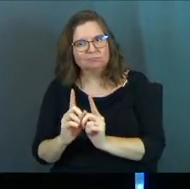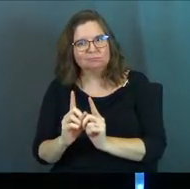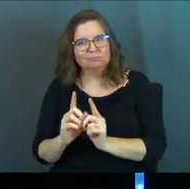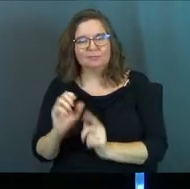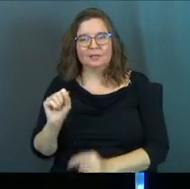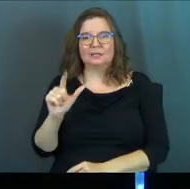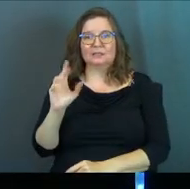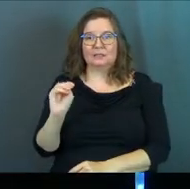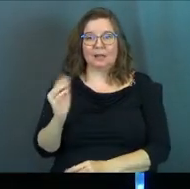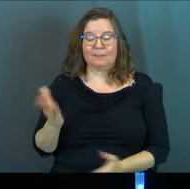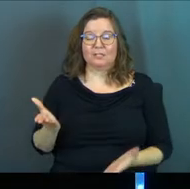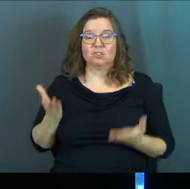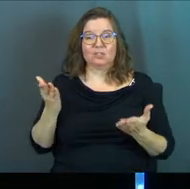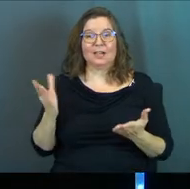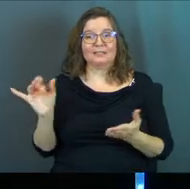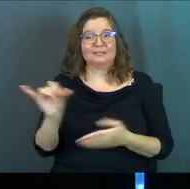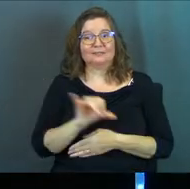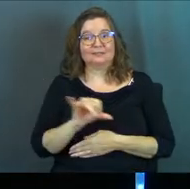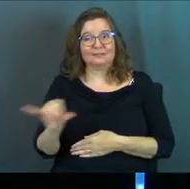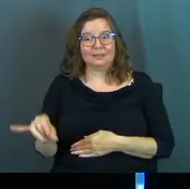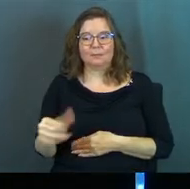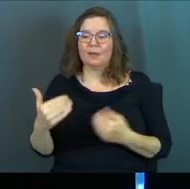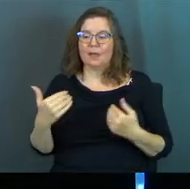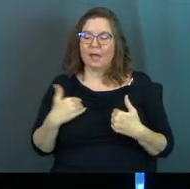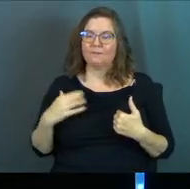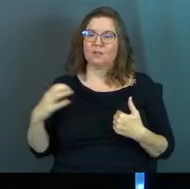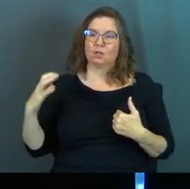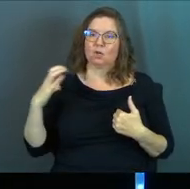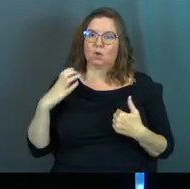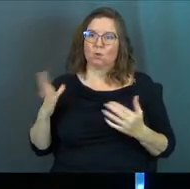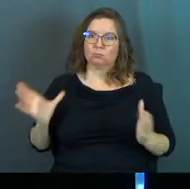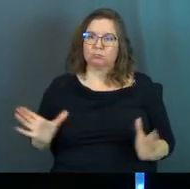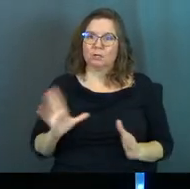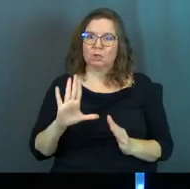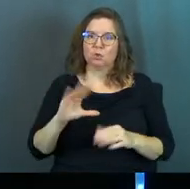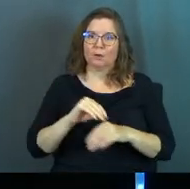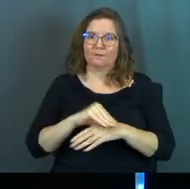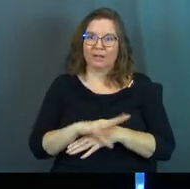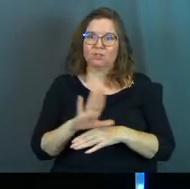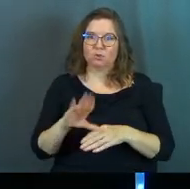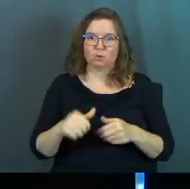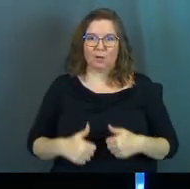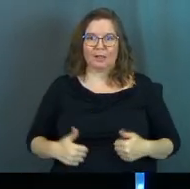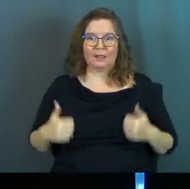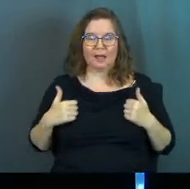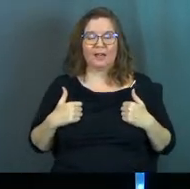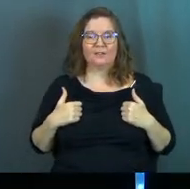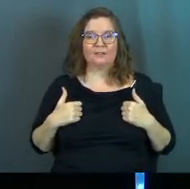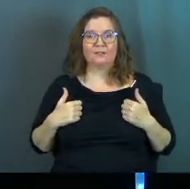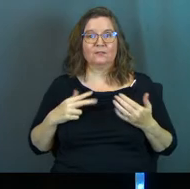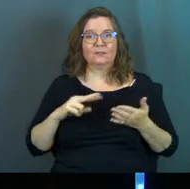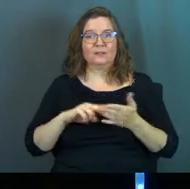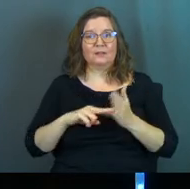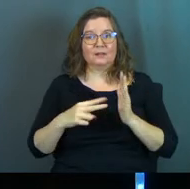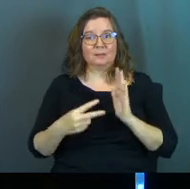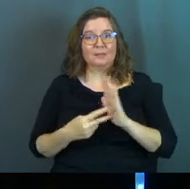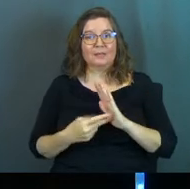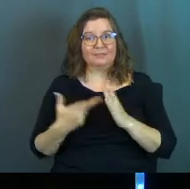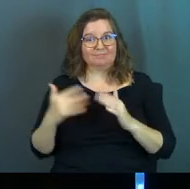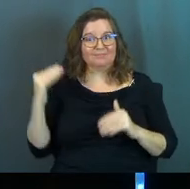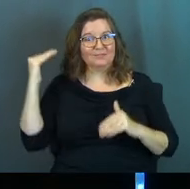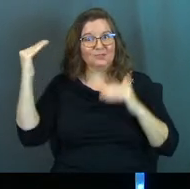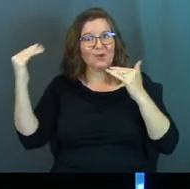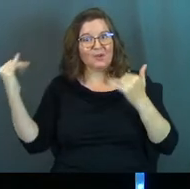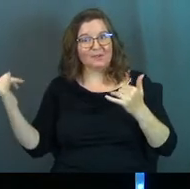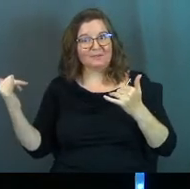that's not what Solomon is suggesting here. He said, having a coach in your life and advisors in your life is not an indication that you haven't grown up yet.